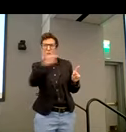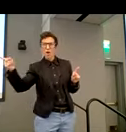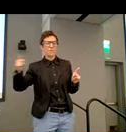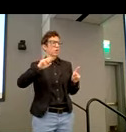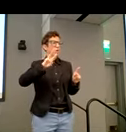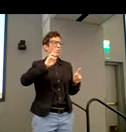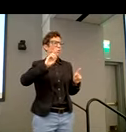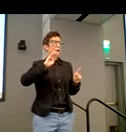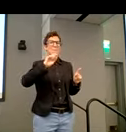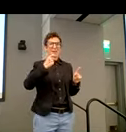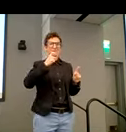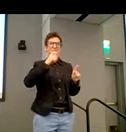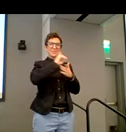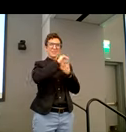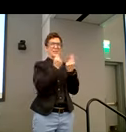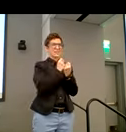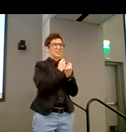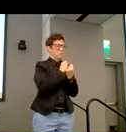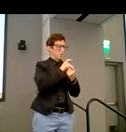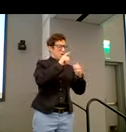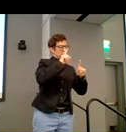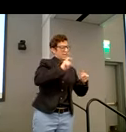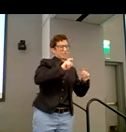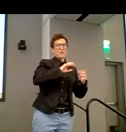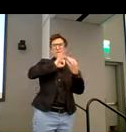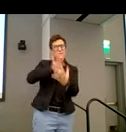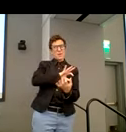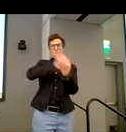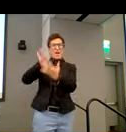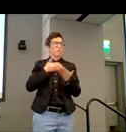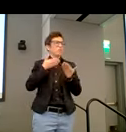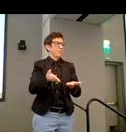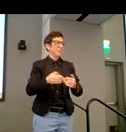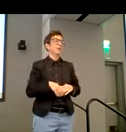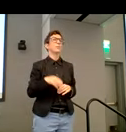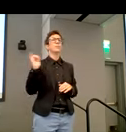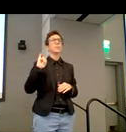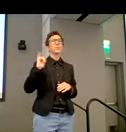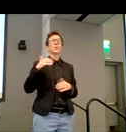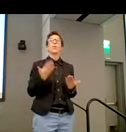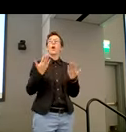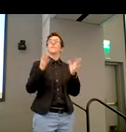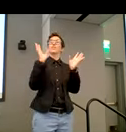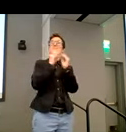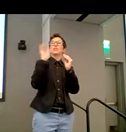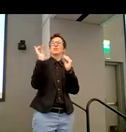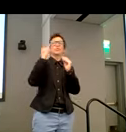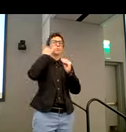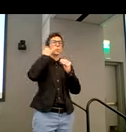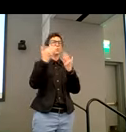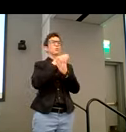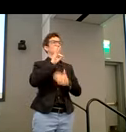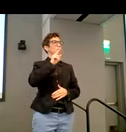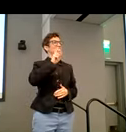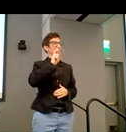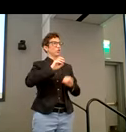get fast feedback. As well as part of that, we do these sessions where if we have a feature coming out and we